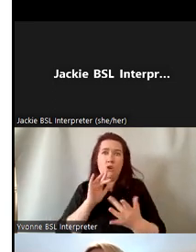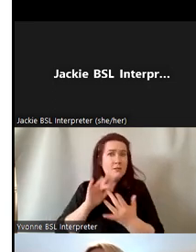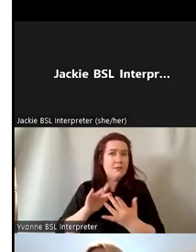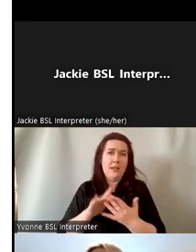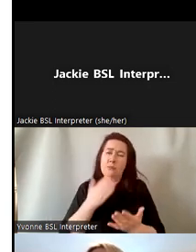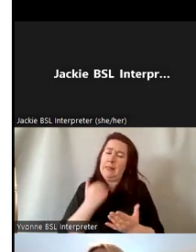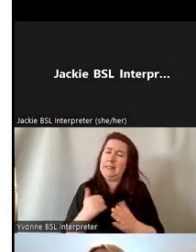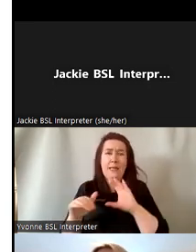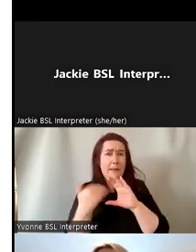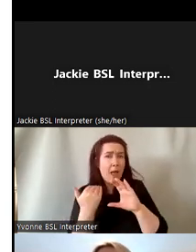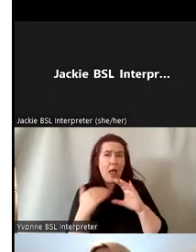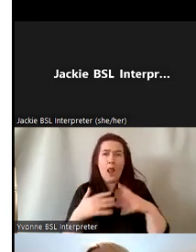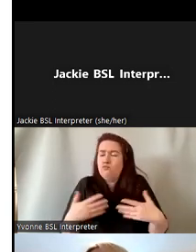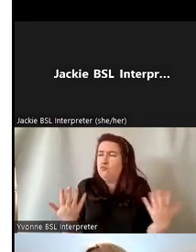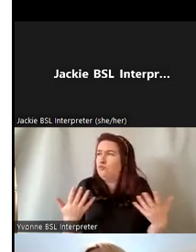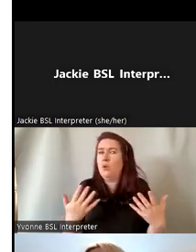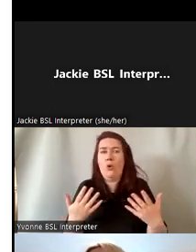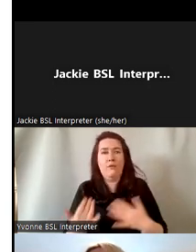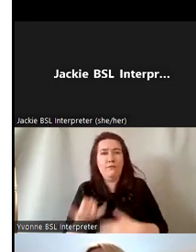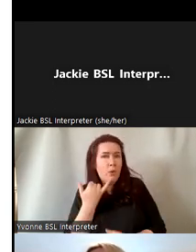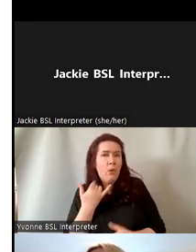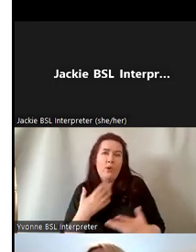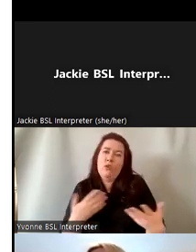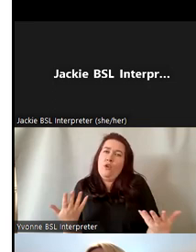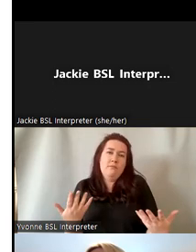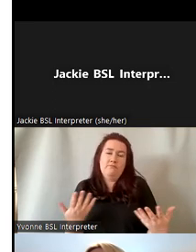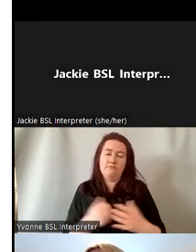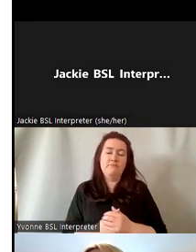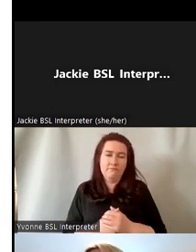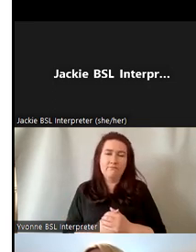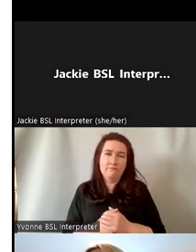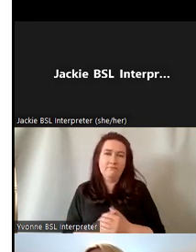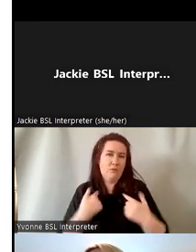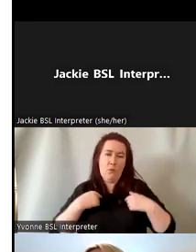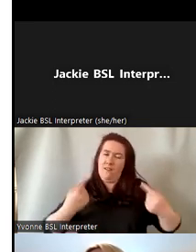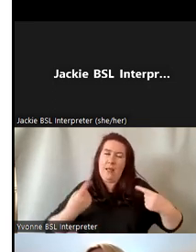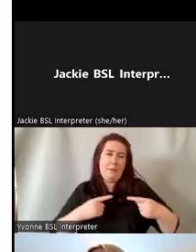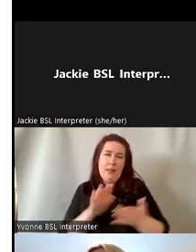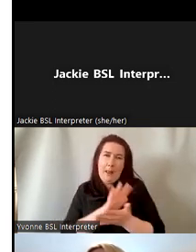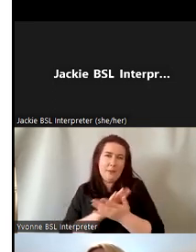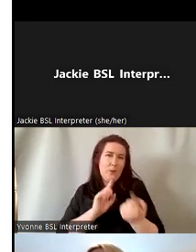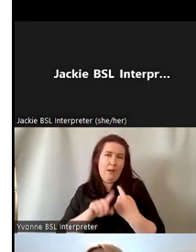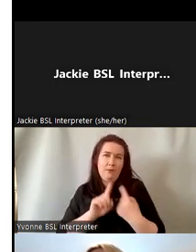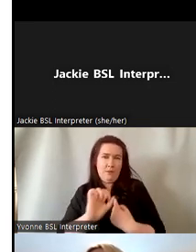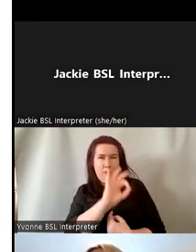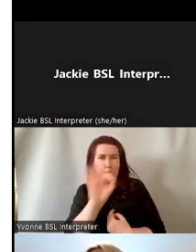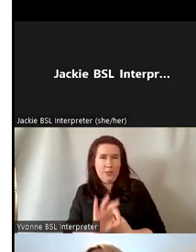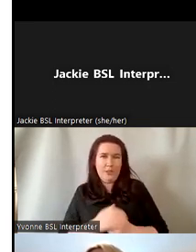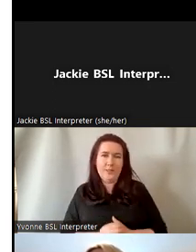drop us an email or a phone call um we're always available to answer any questions you might have